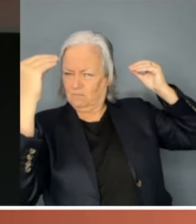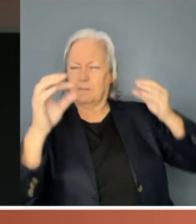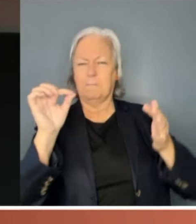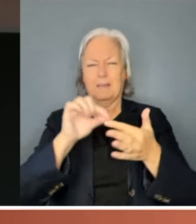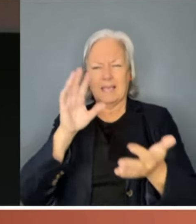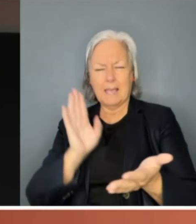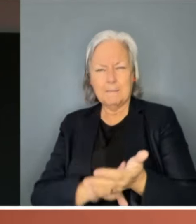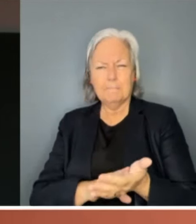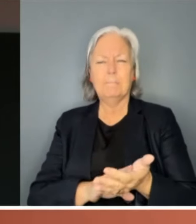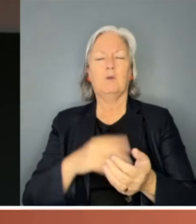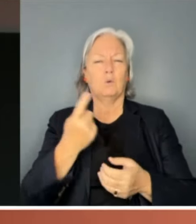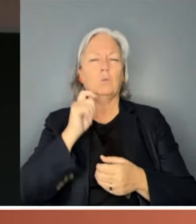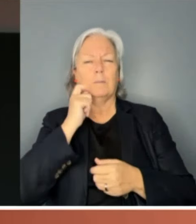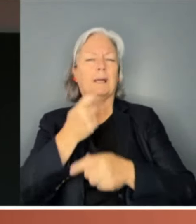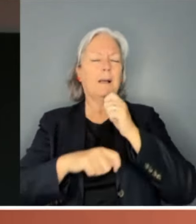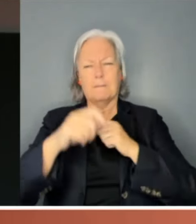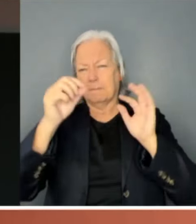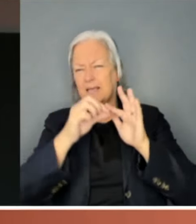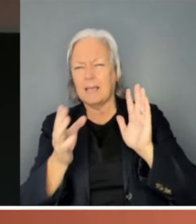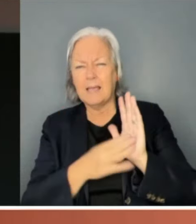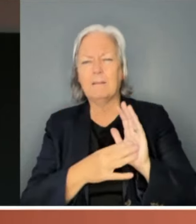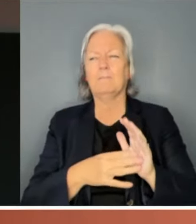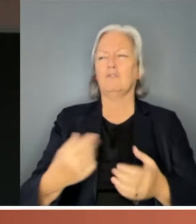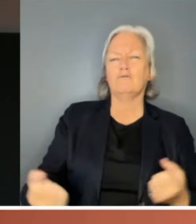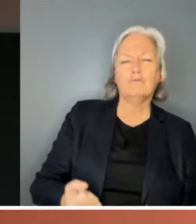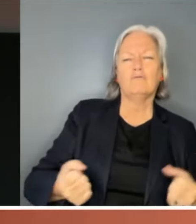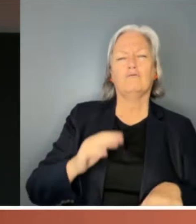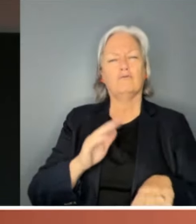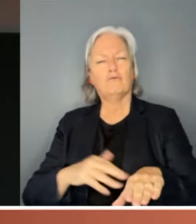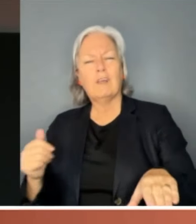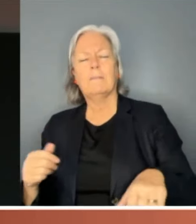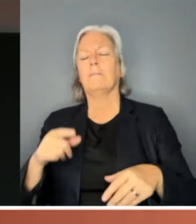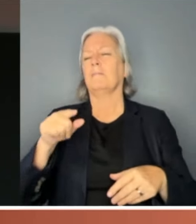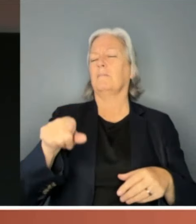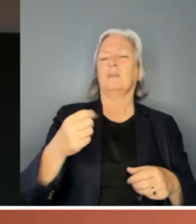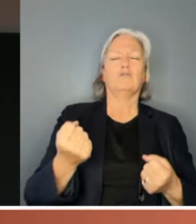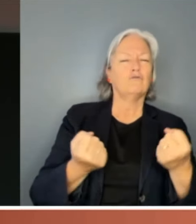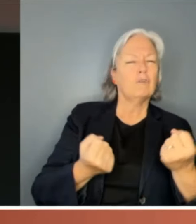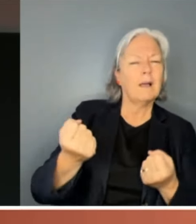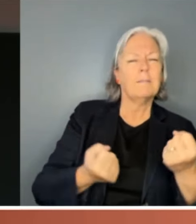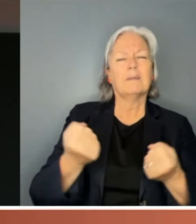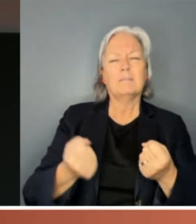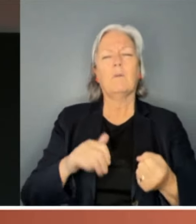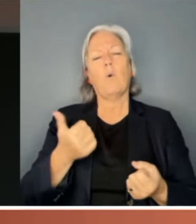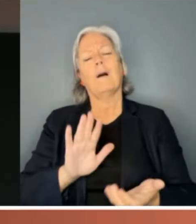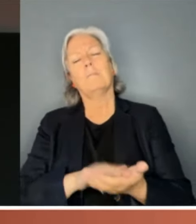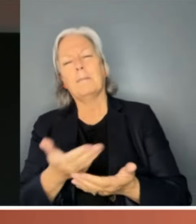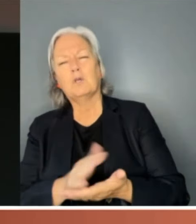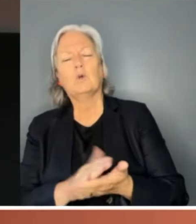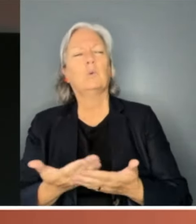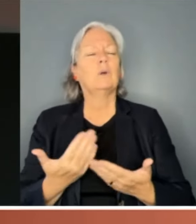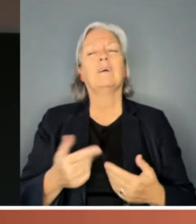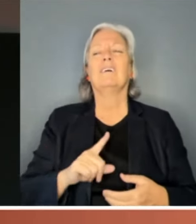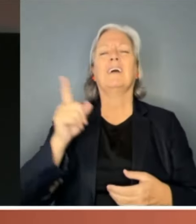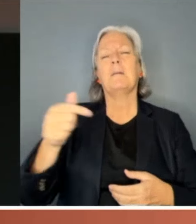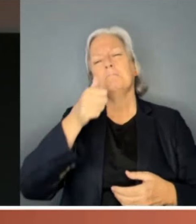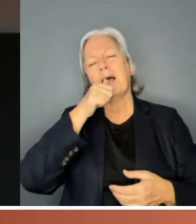PMs, driving trucks, driving trams, steering forklifts, tossing the snags on a barbie, sitting at the local pub having